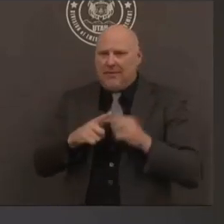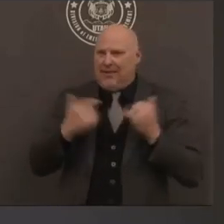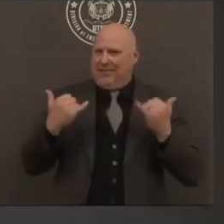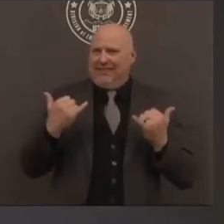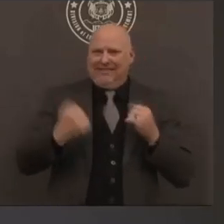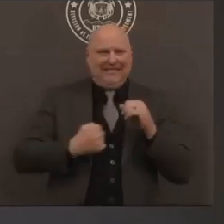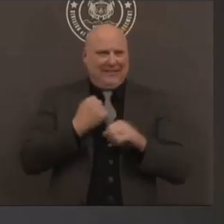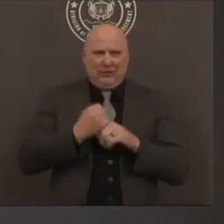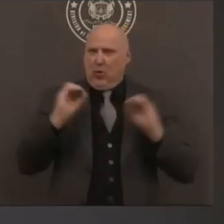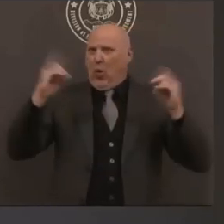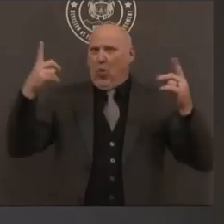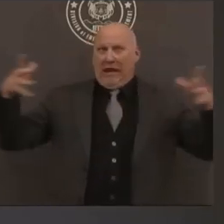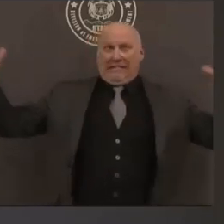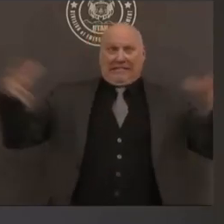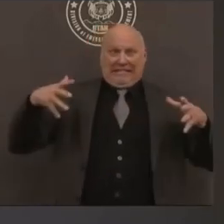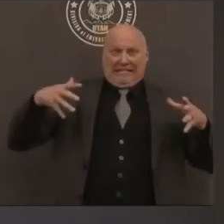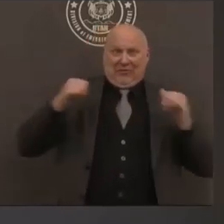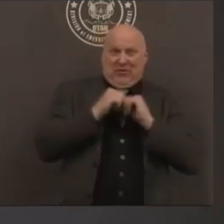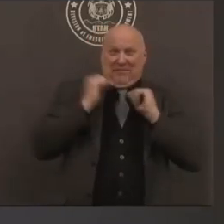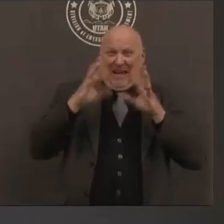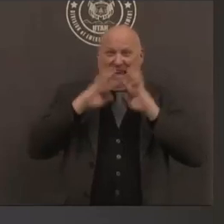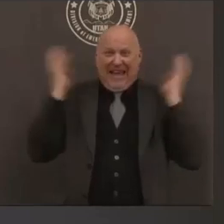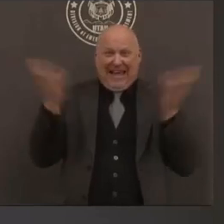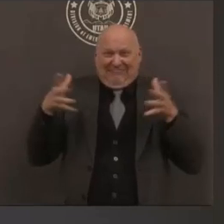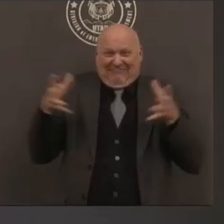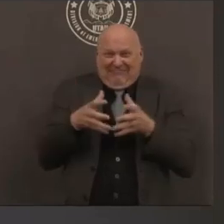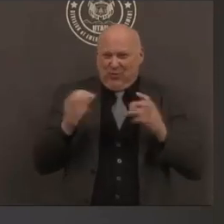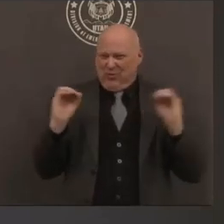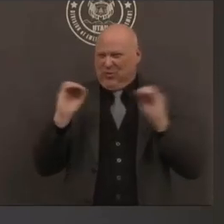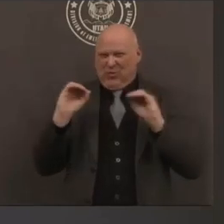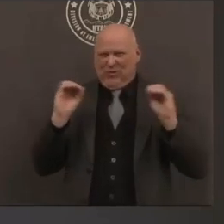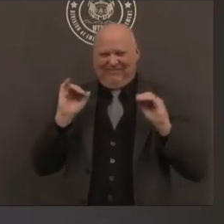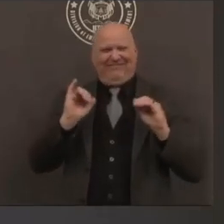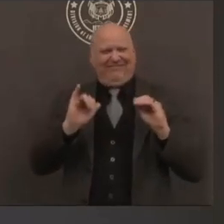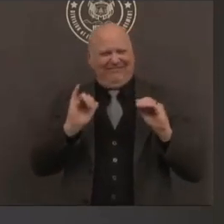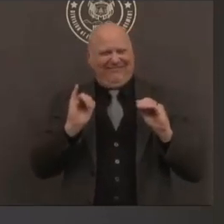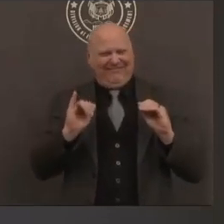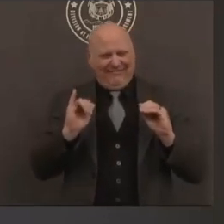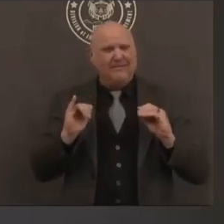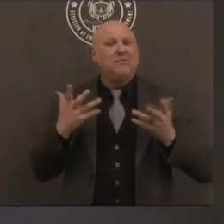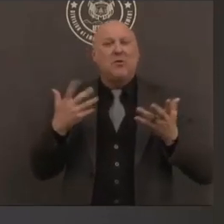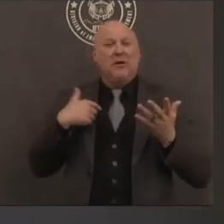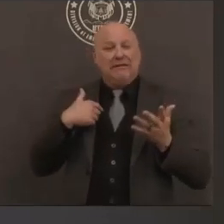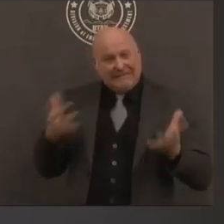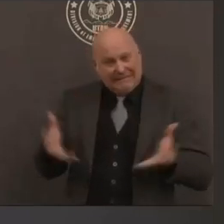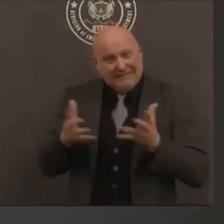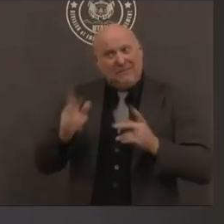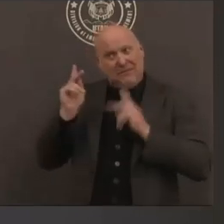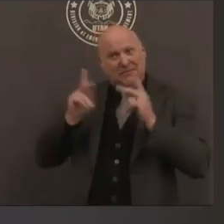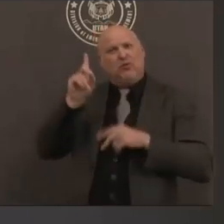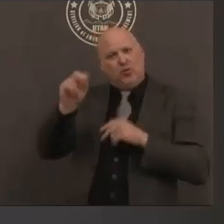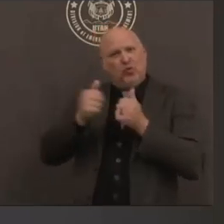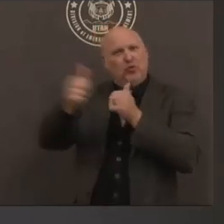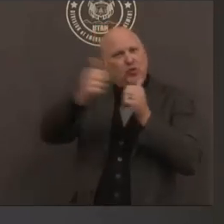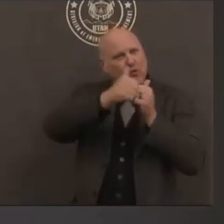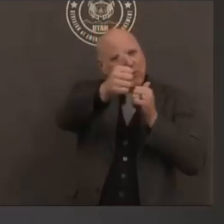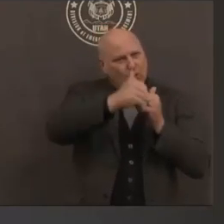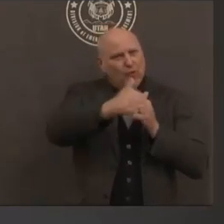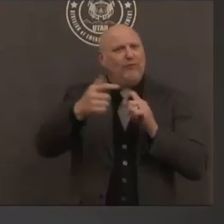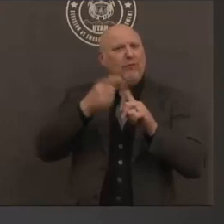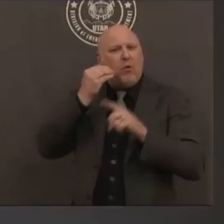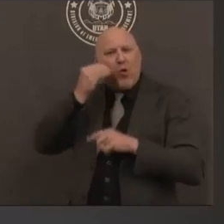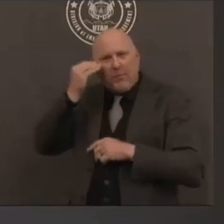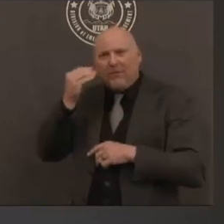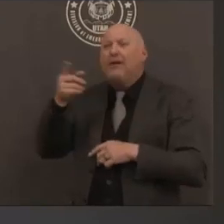like schools uh or even in many workplaces we were asking people to conduct virtual drills we know that